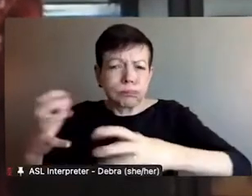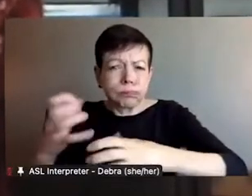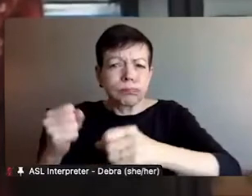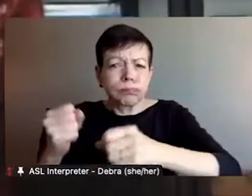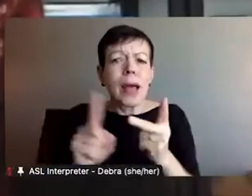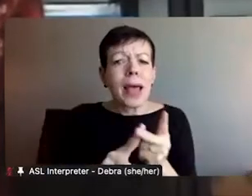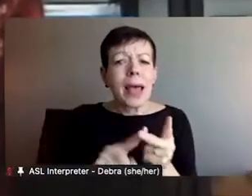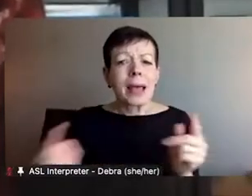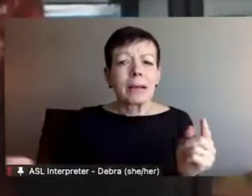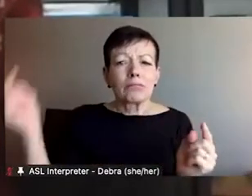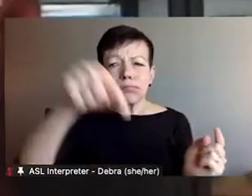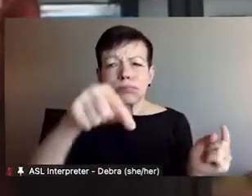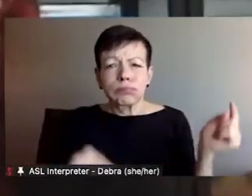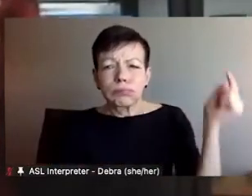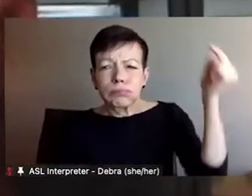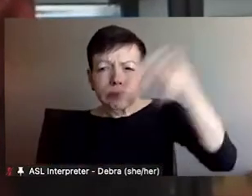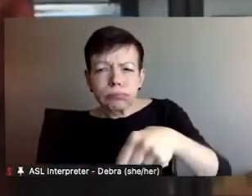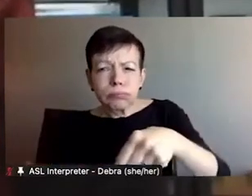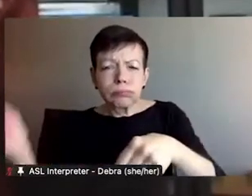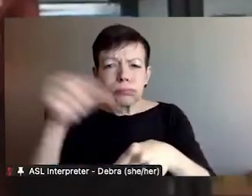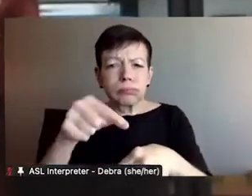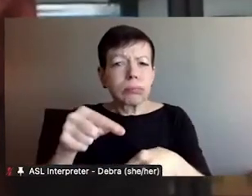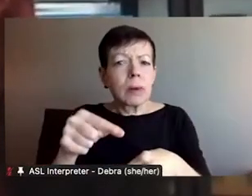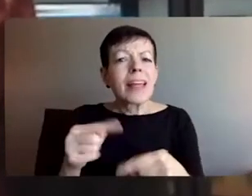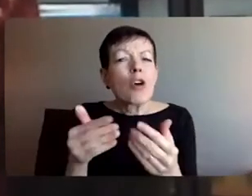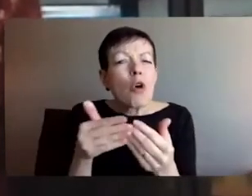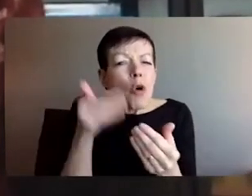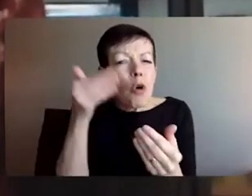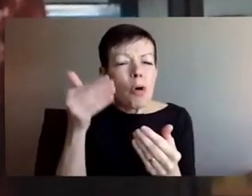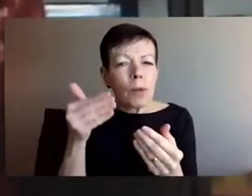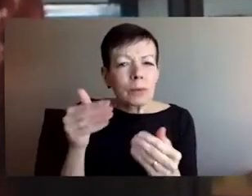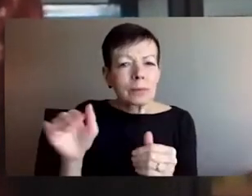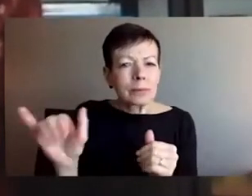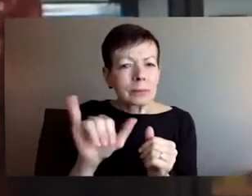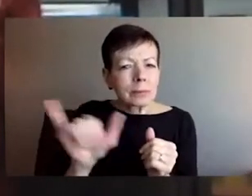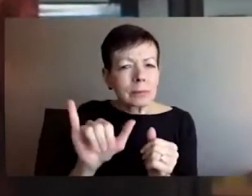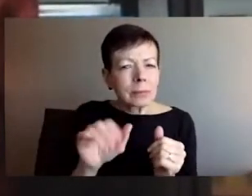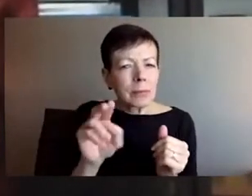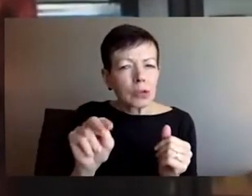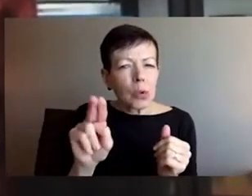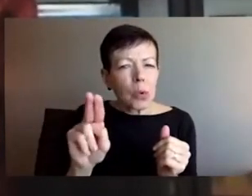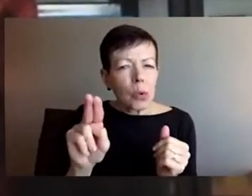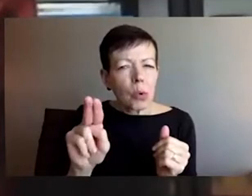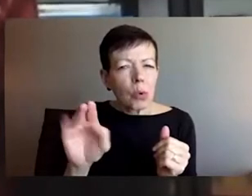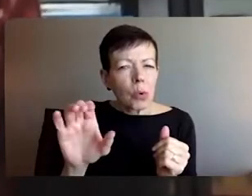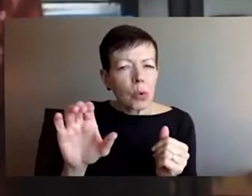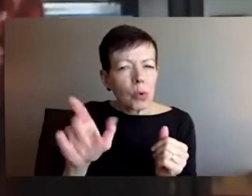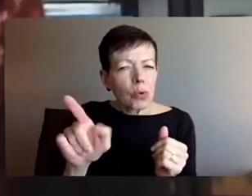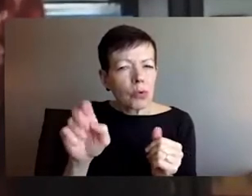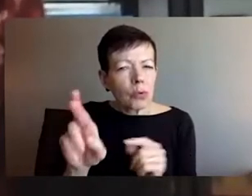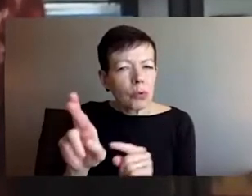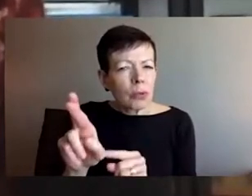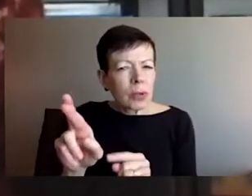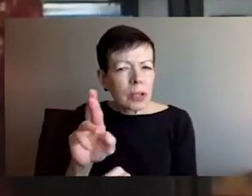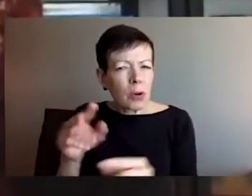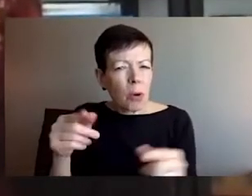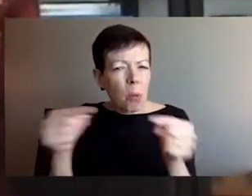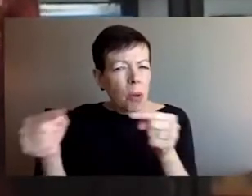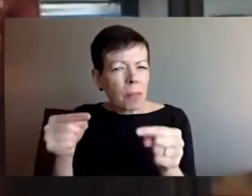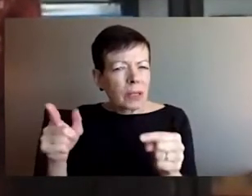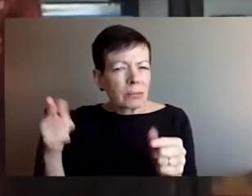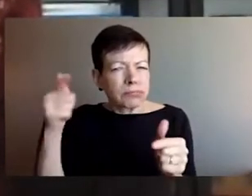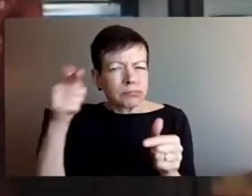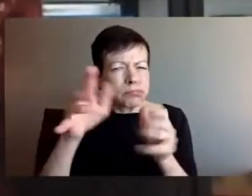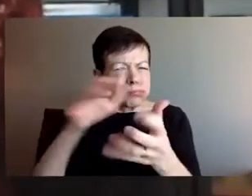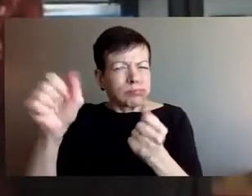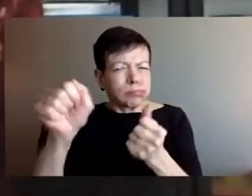the Geneva Convention. Others are prohibited in most of the world. These include cluster bombs, which